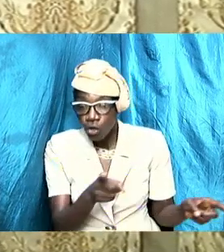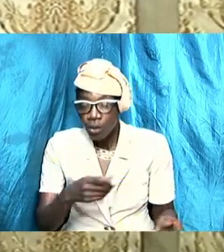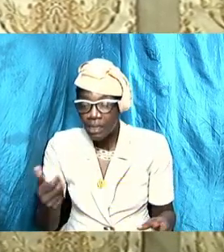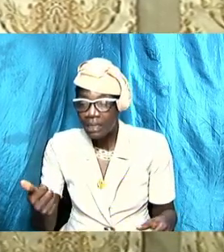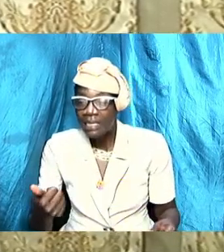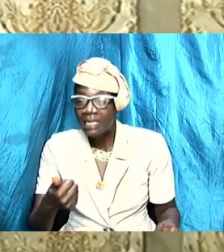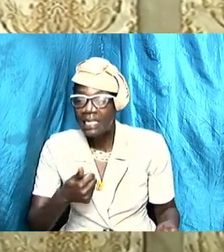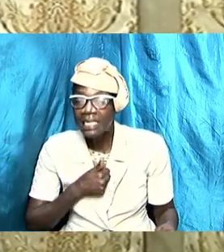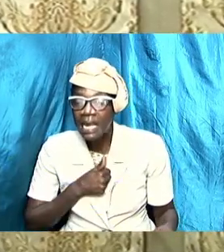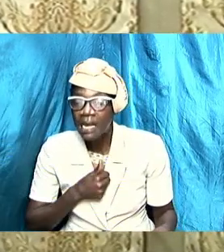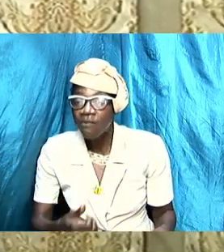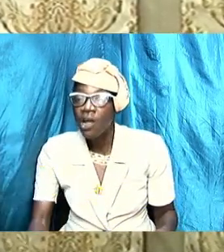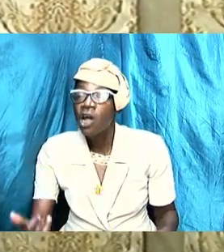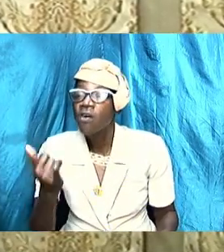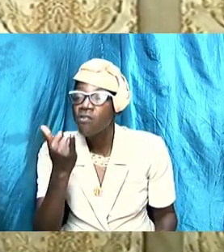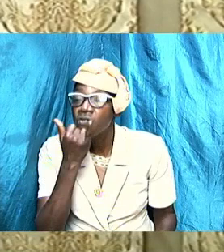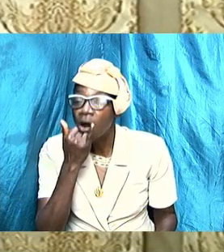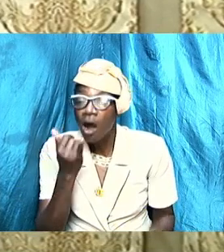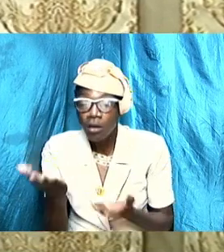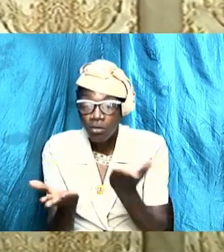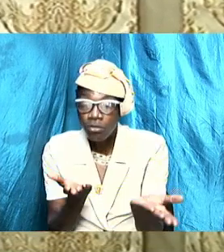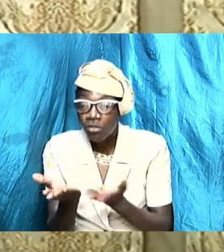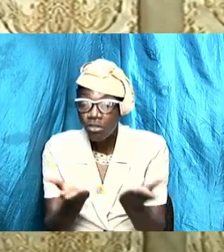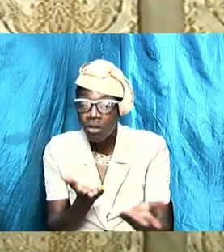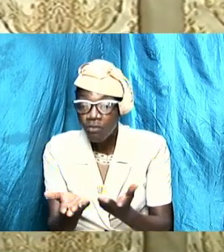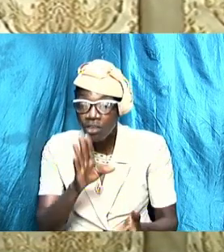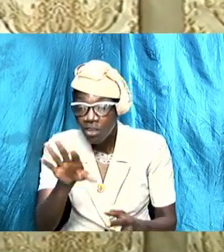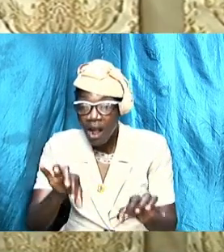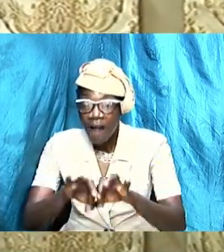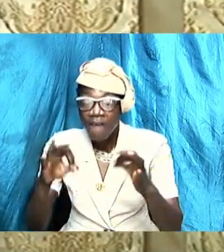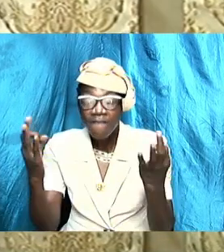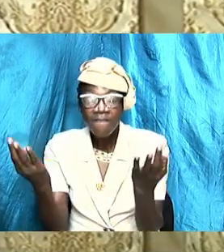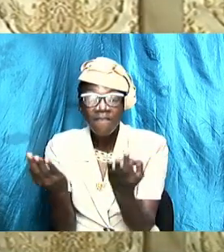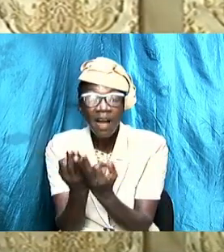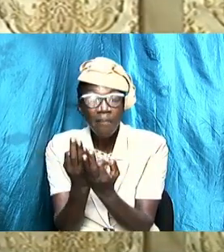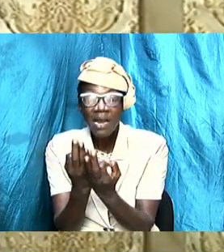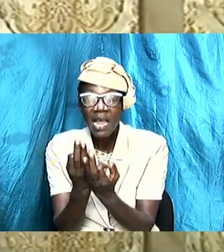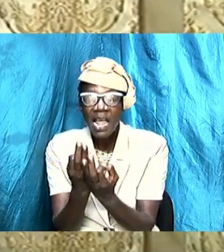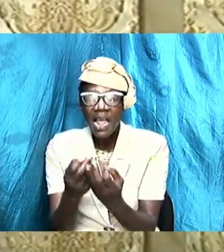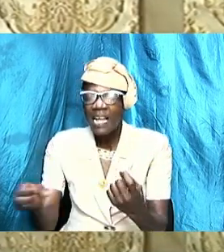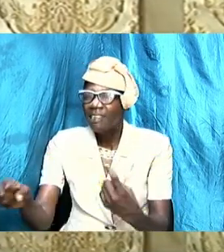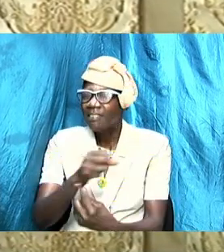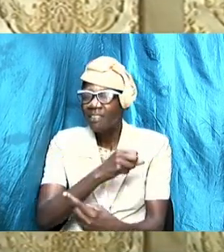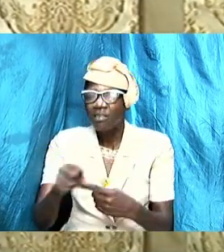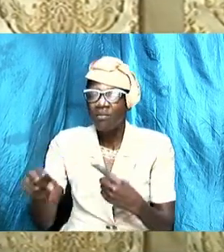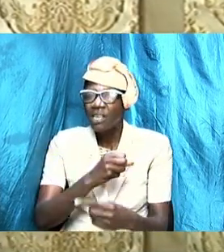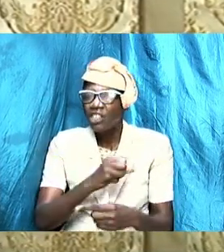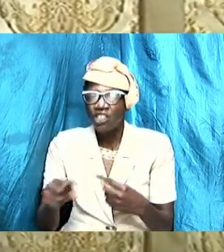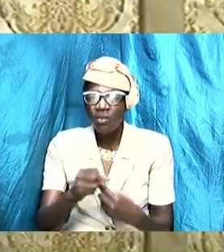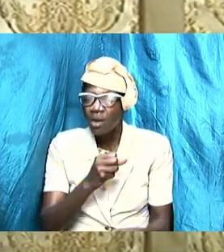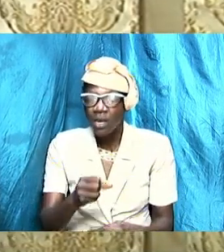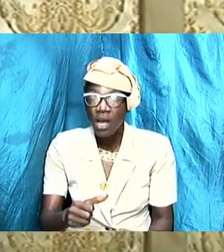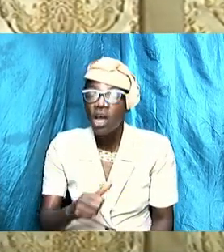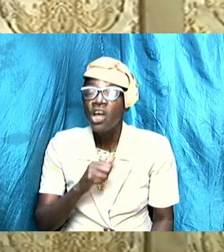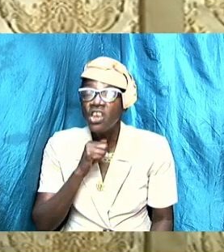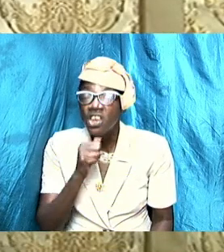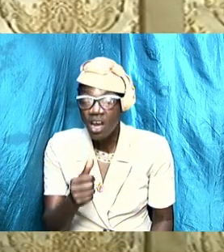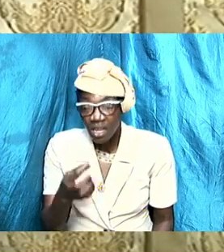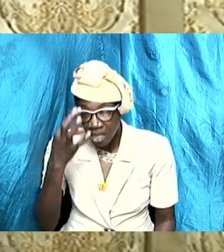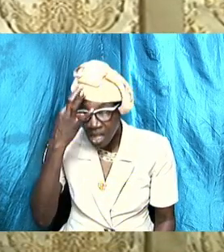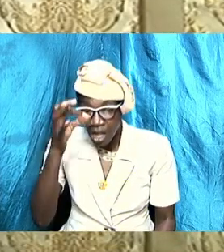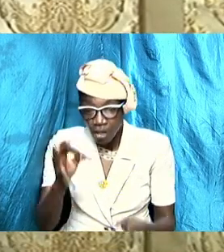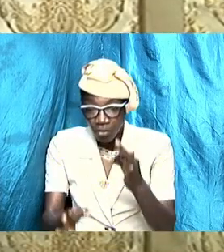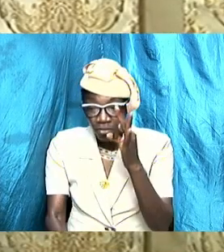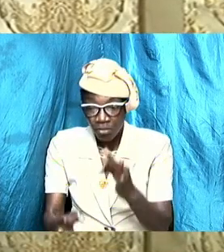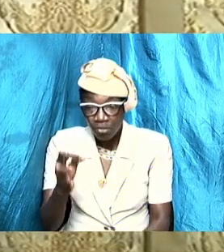family and your situation, amen, a great injustice. Not when the Bible is there